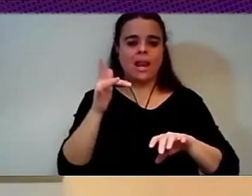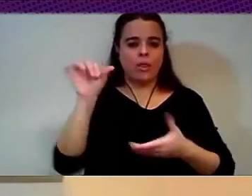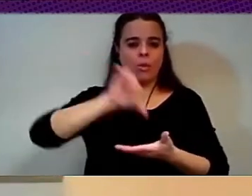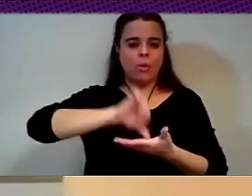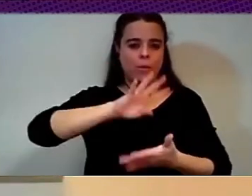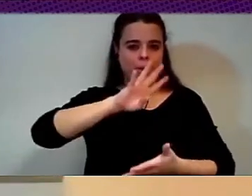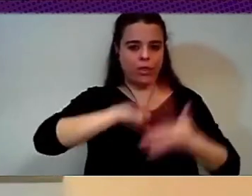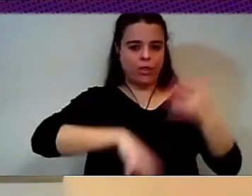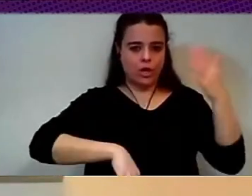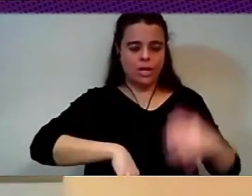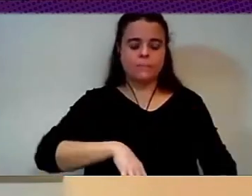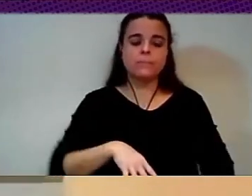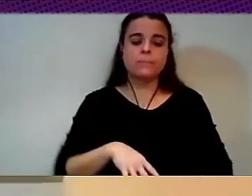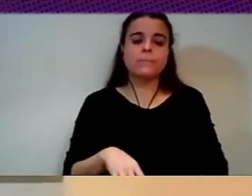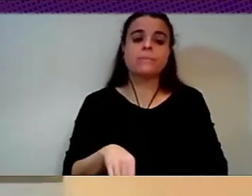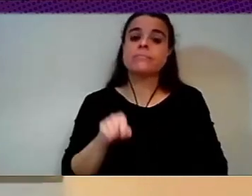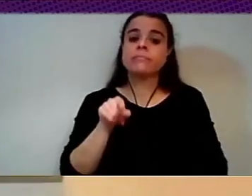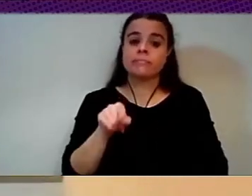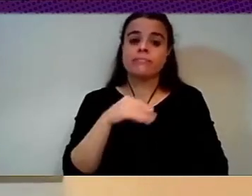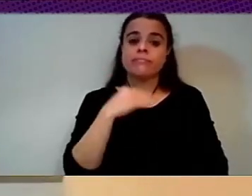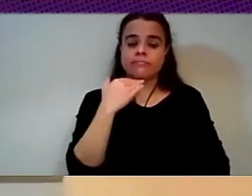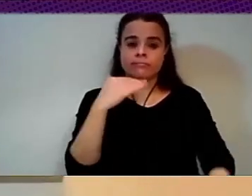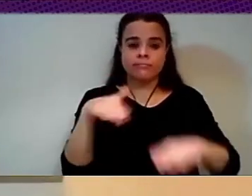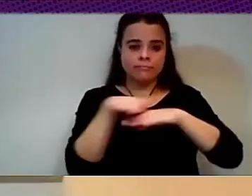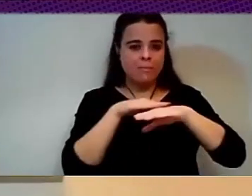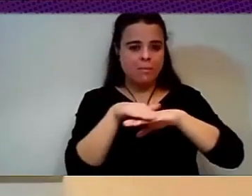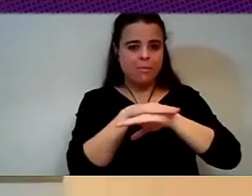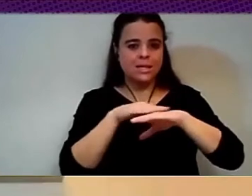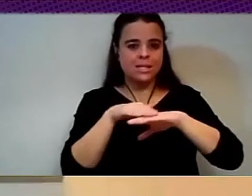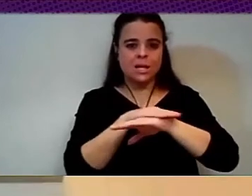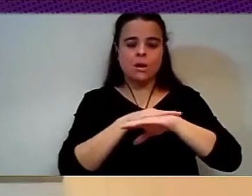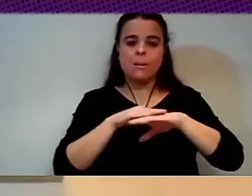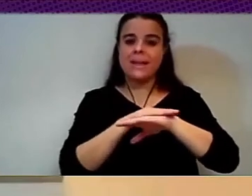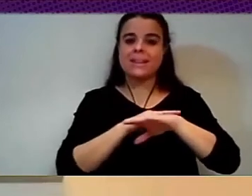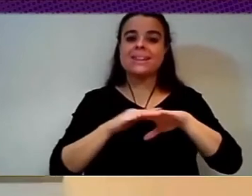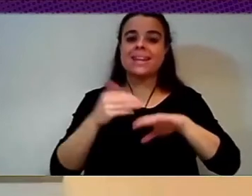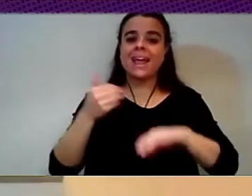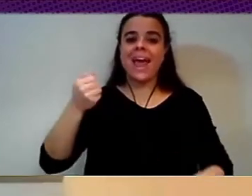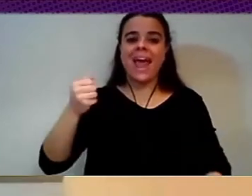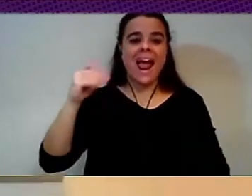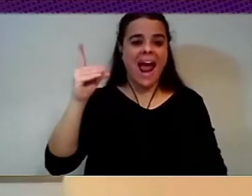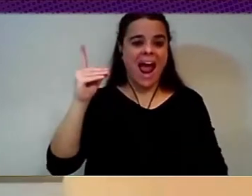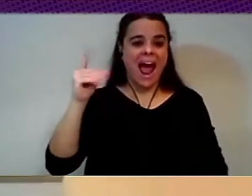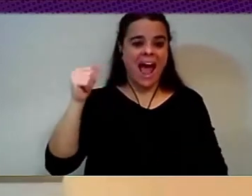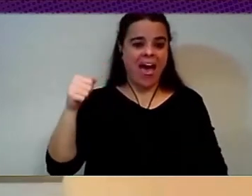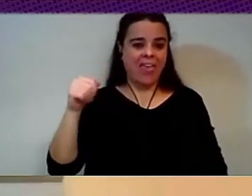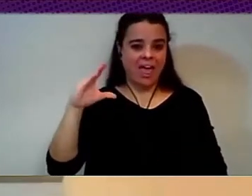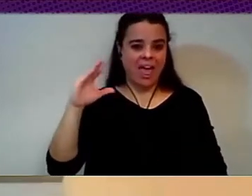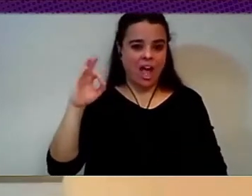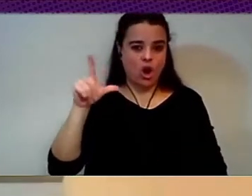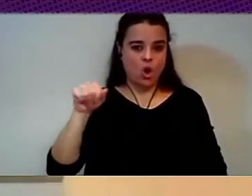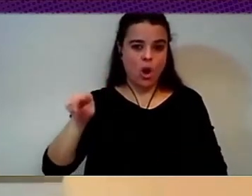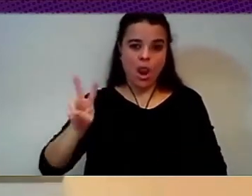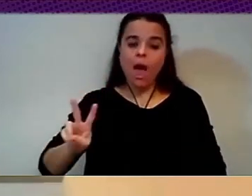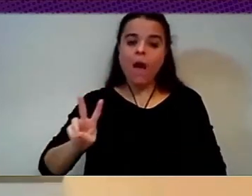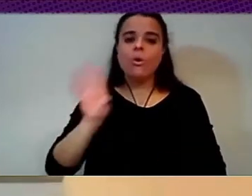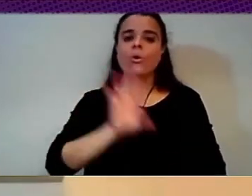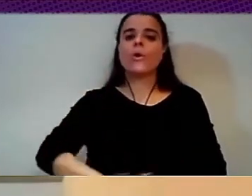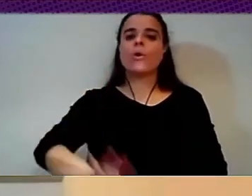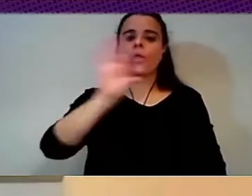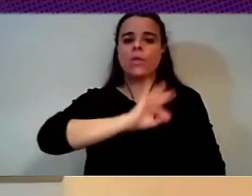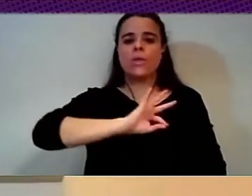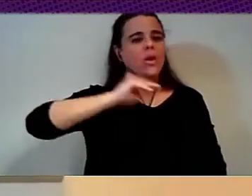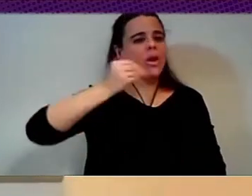Ada Colau decided to, that it was very important to align the technology agenda